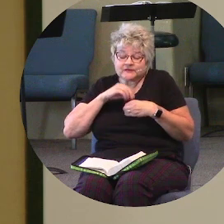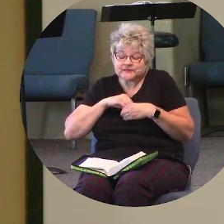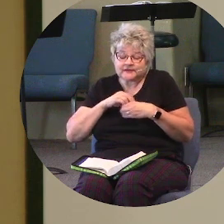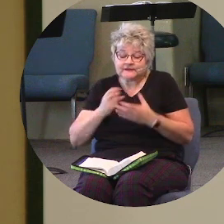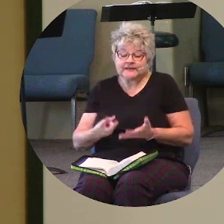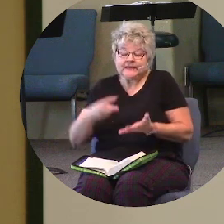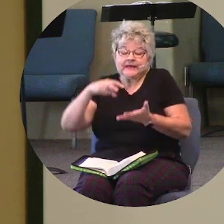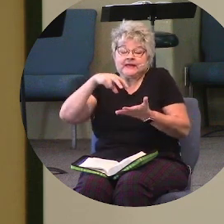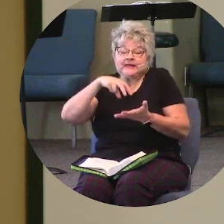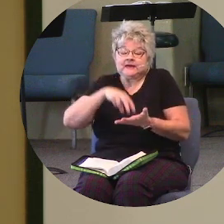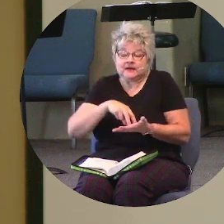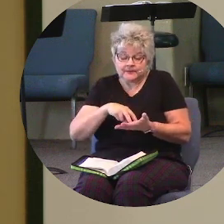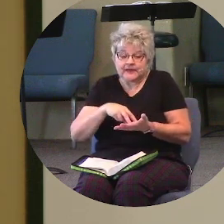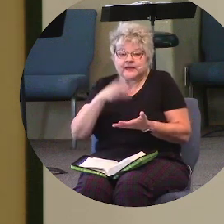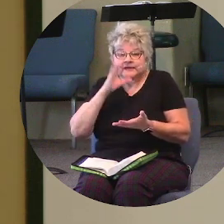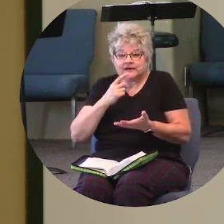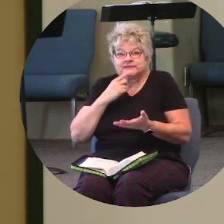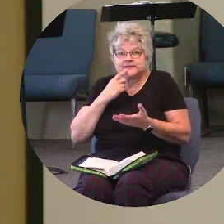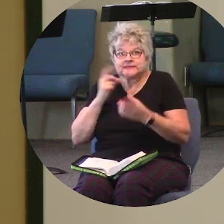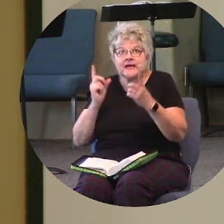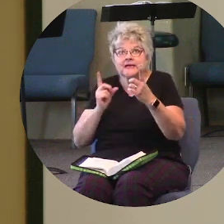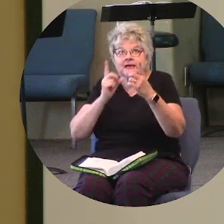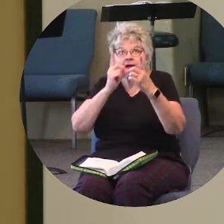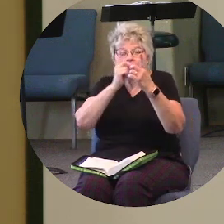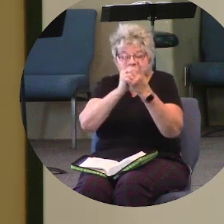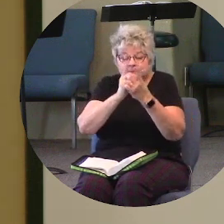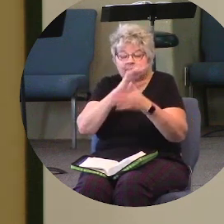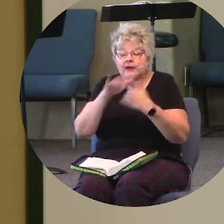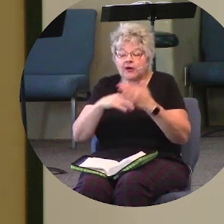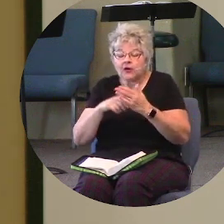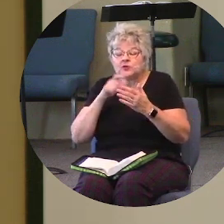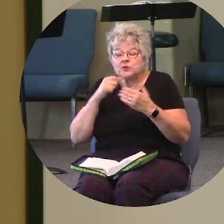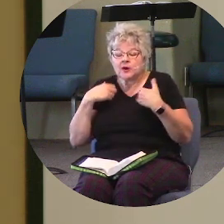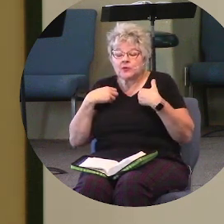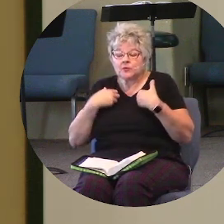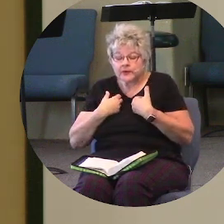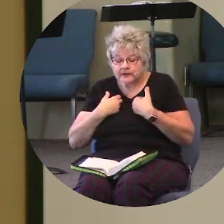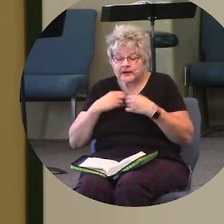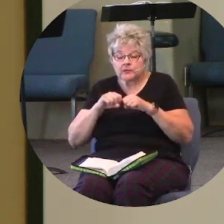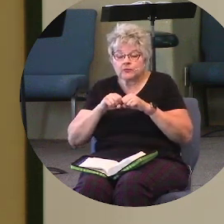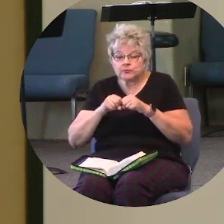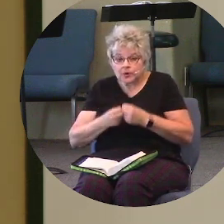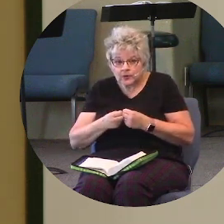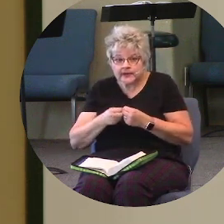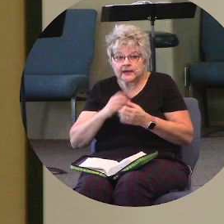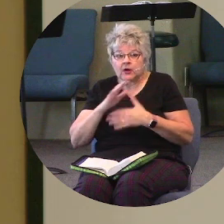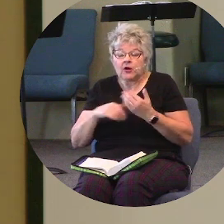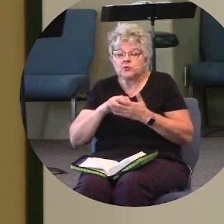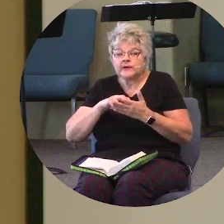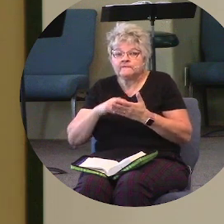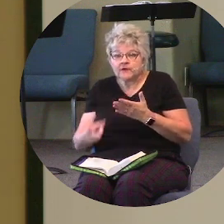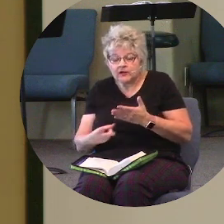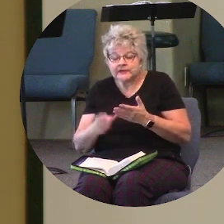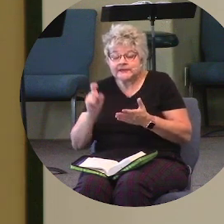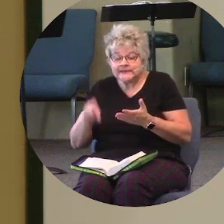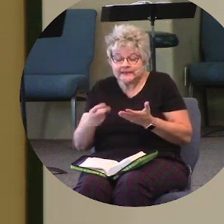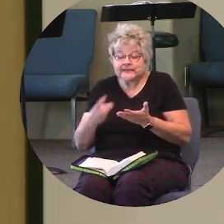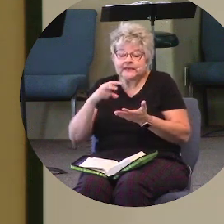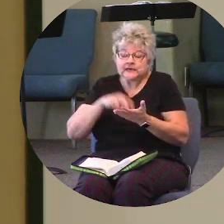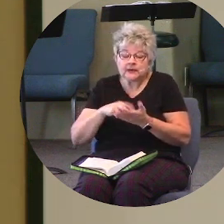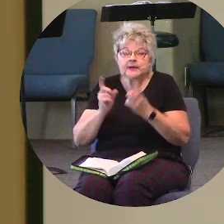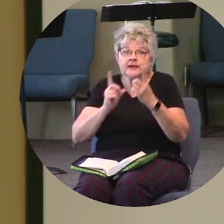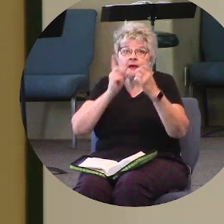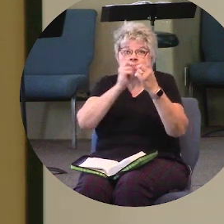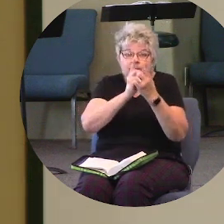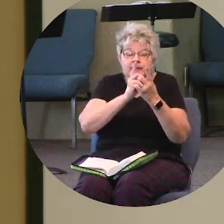off the ground. And God says, come to me, all who are weary, all who are broken, all who have fallen, all who need to get up, come to